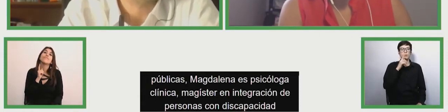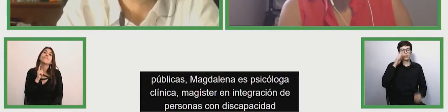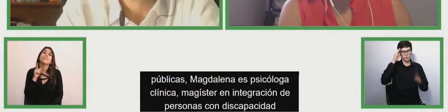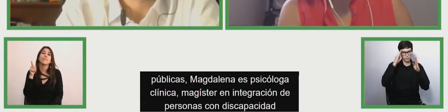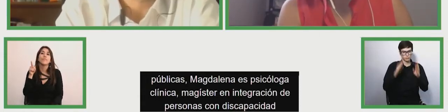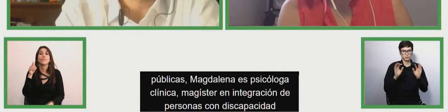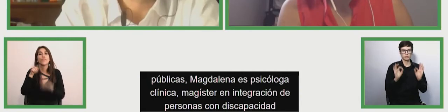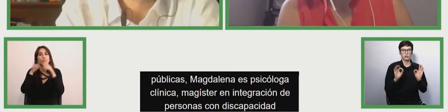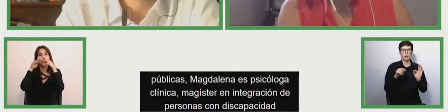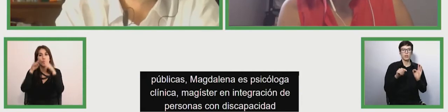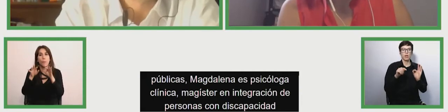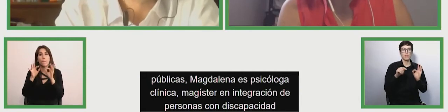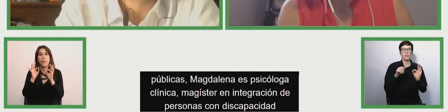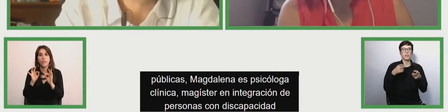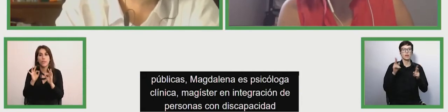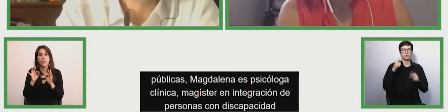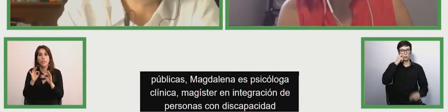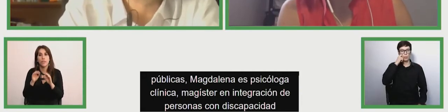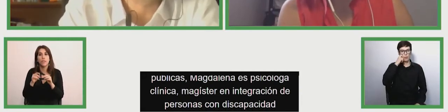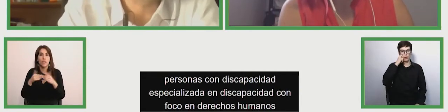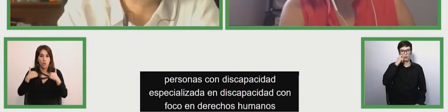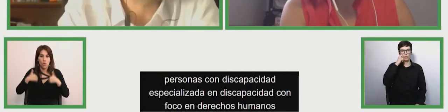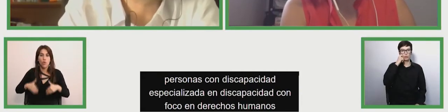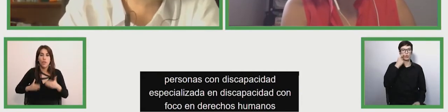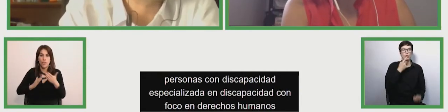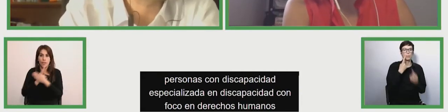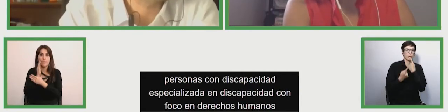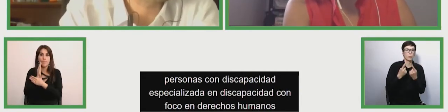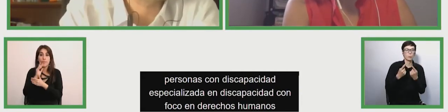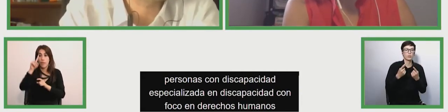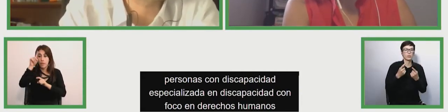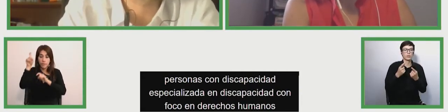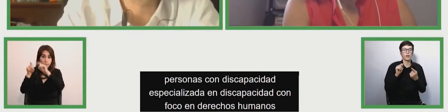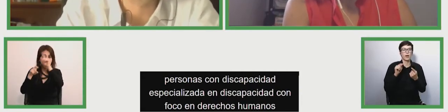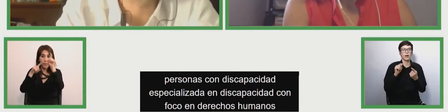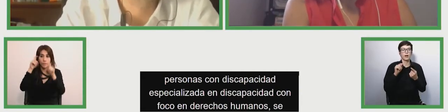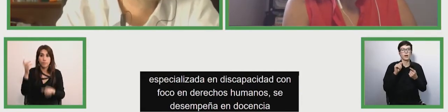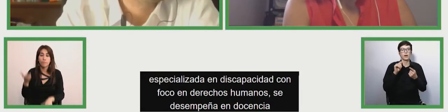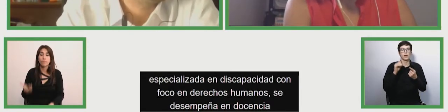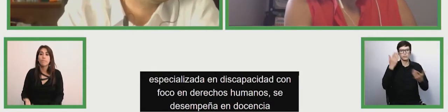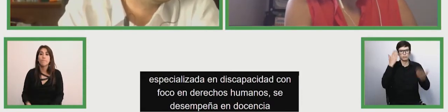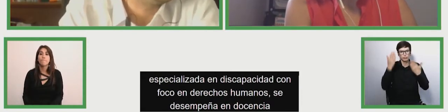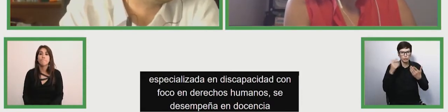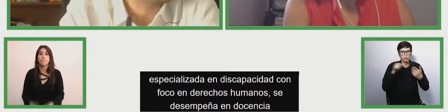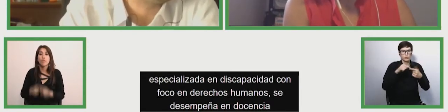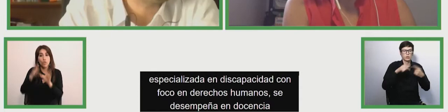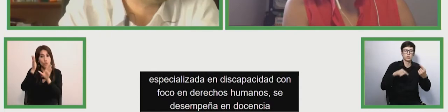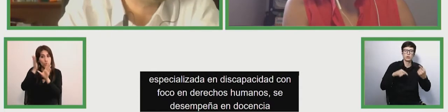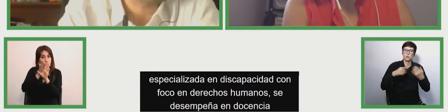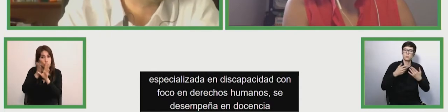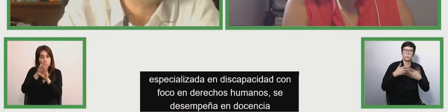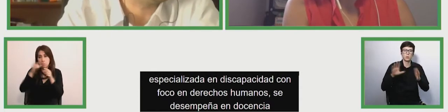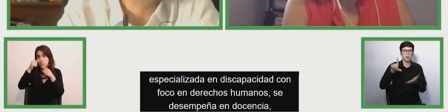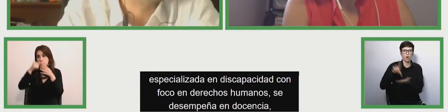with participation in organized organization local intervention intervention